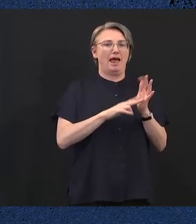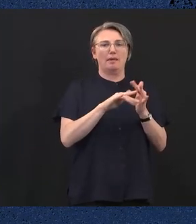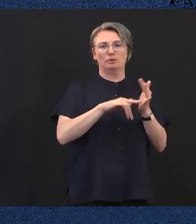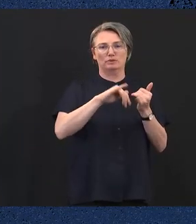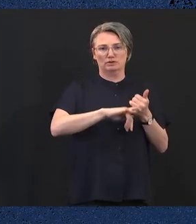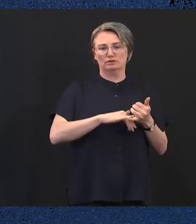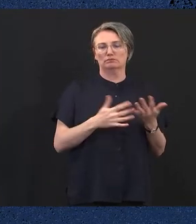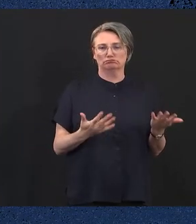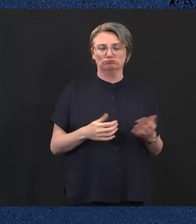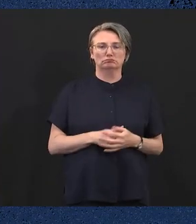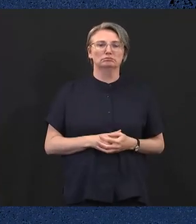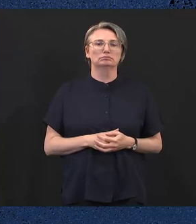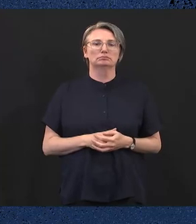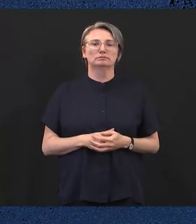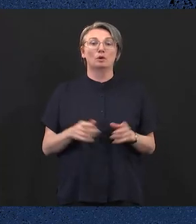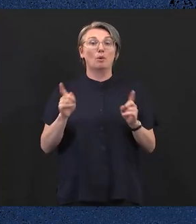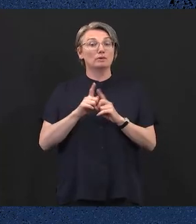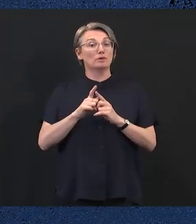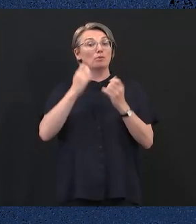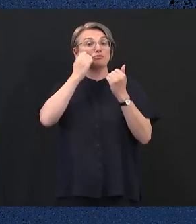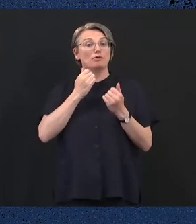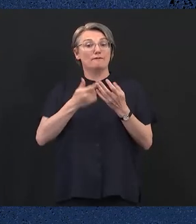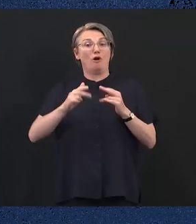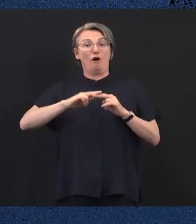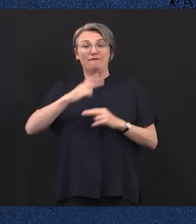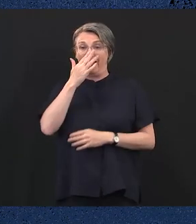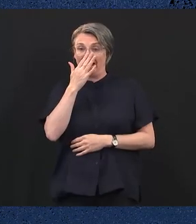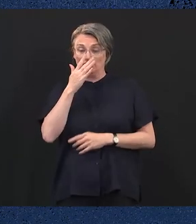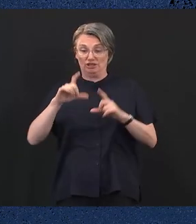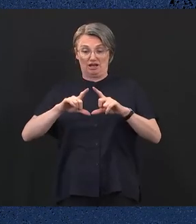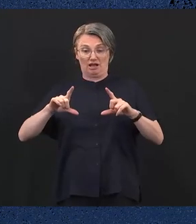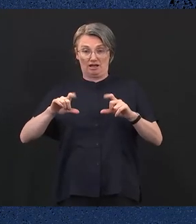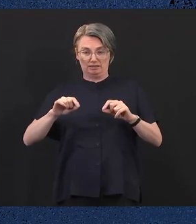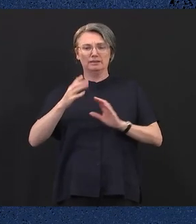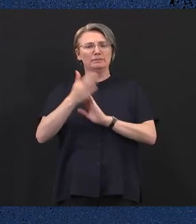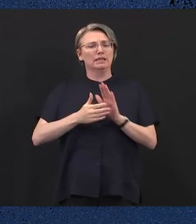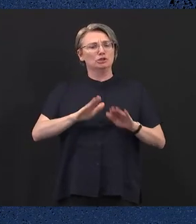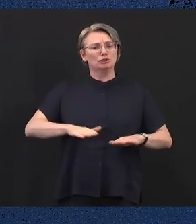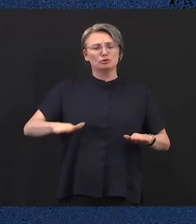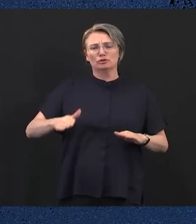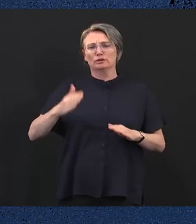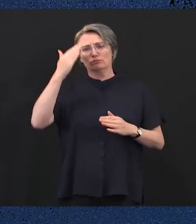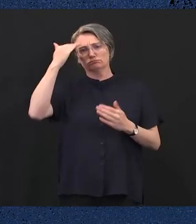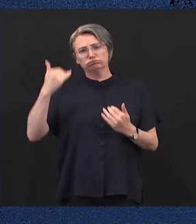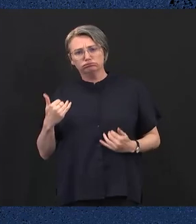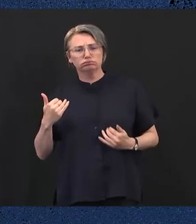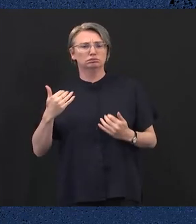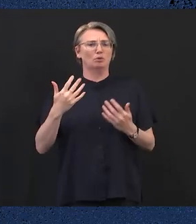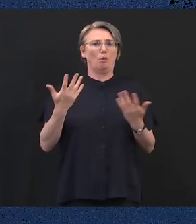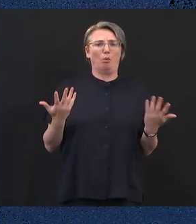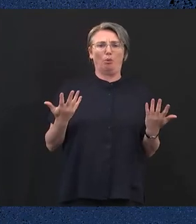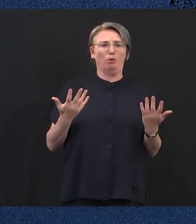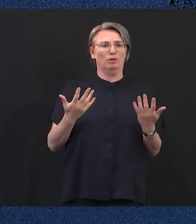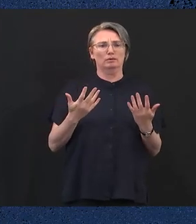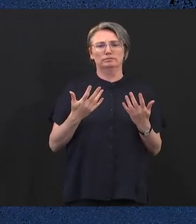for a proof of age card so that parents of non-verbal children or children with an intellectual disability who wish